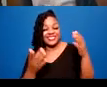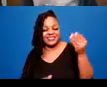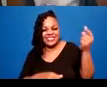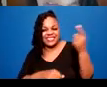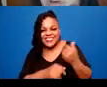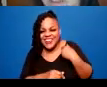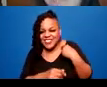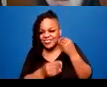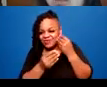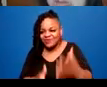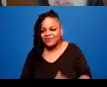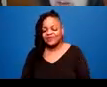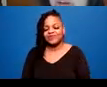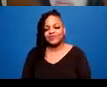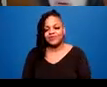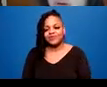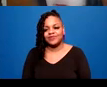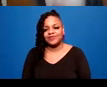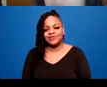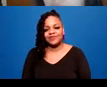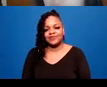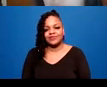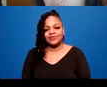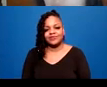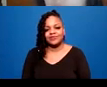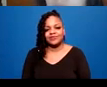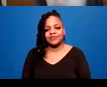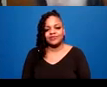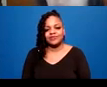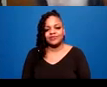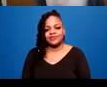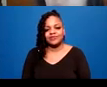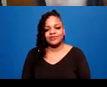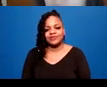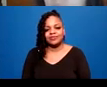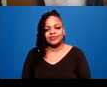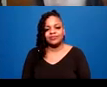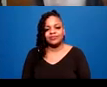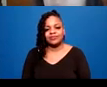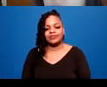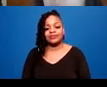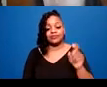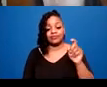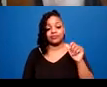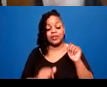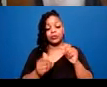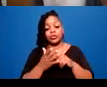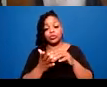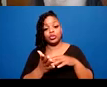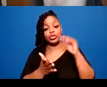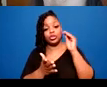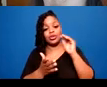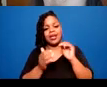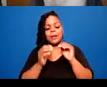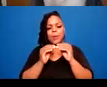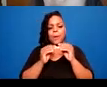Jennifer wrote, is it possible to learn more about or utilize the trauma-informed Oregon you mentioned? And if an agency